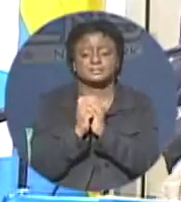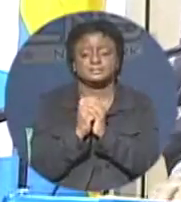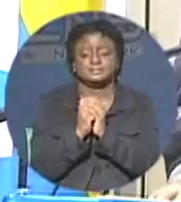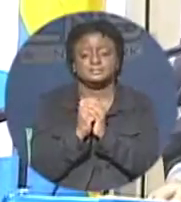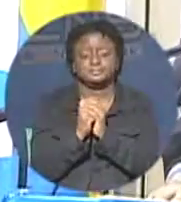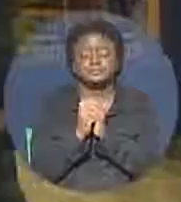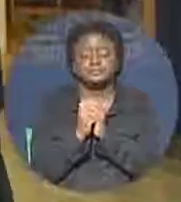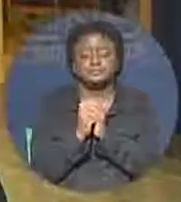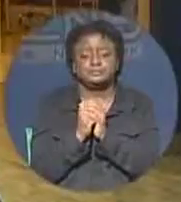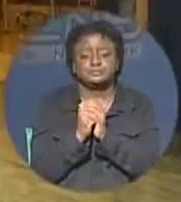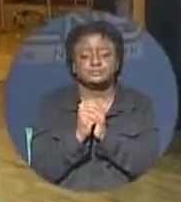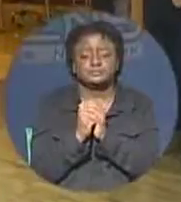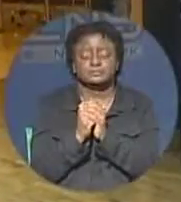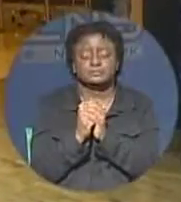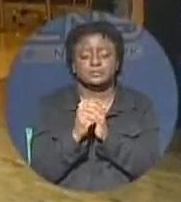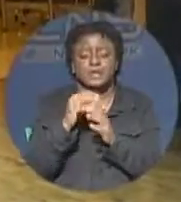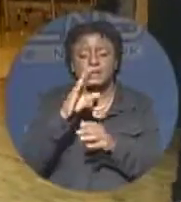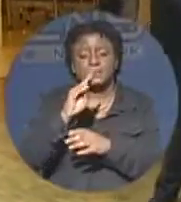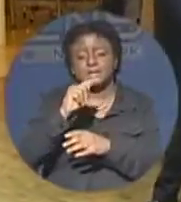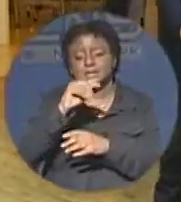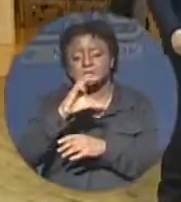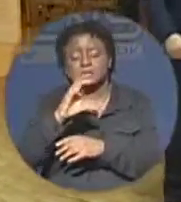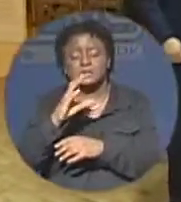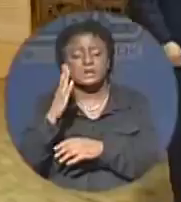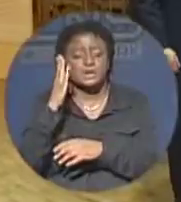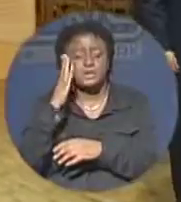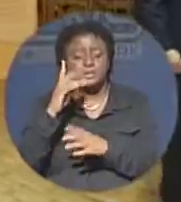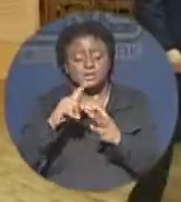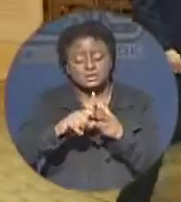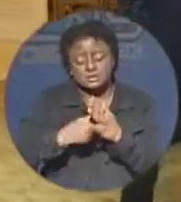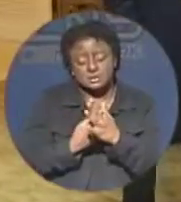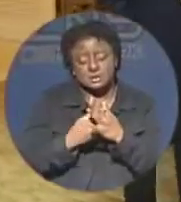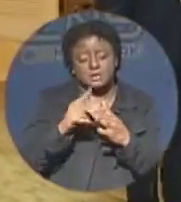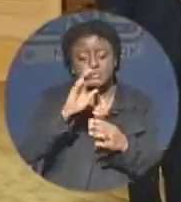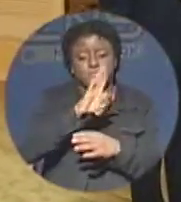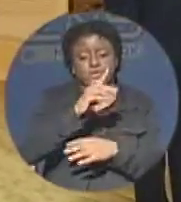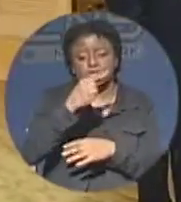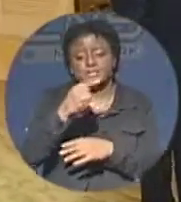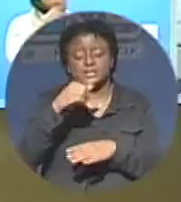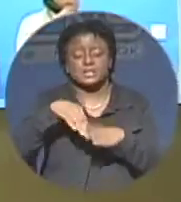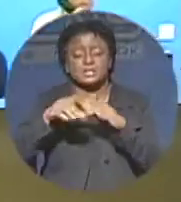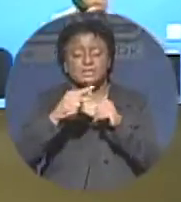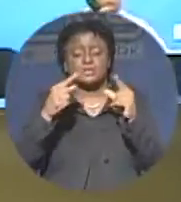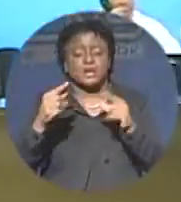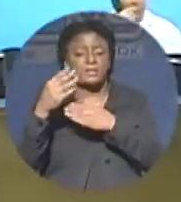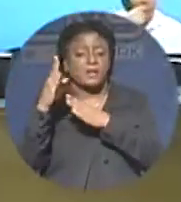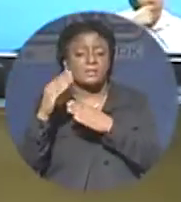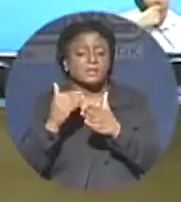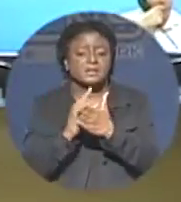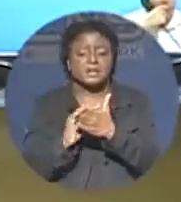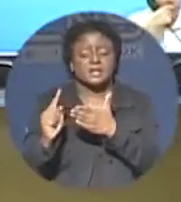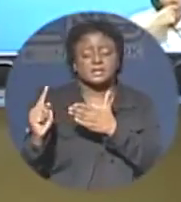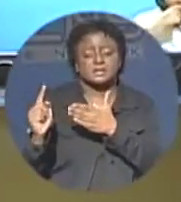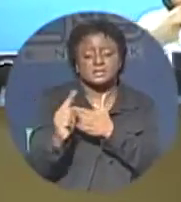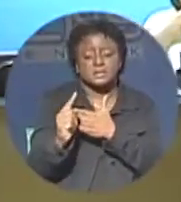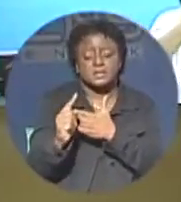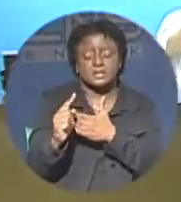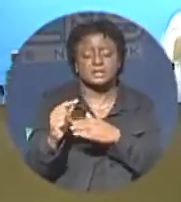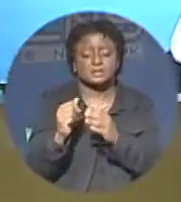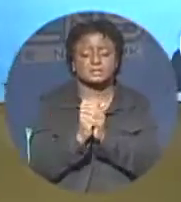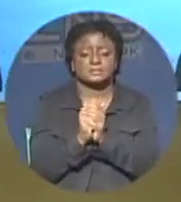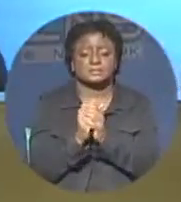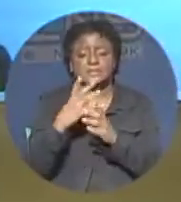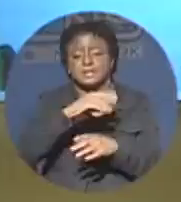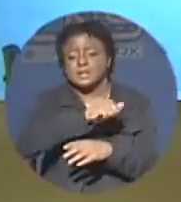country will ever experience. BTC will launch 4G in Grand Bahama next week and on the islands of Abaco, Eleuthera and Exuma in 2012.